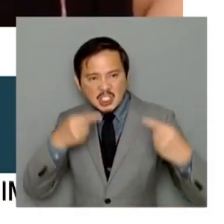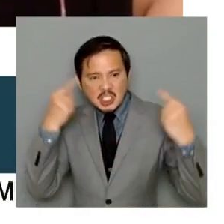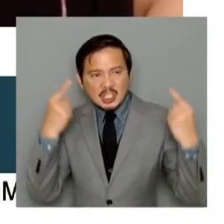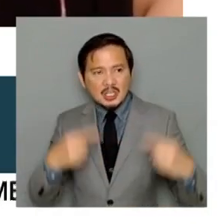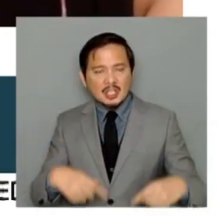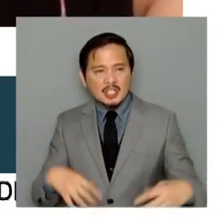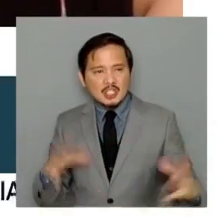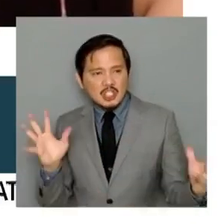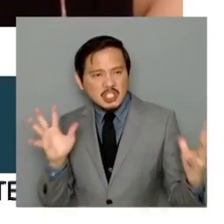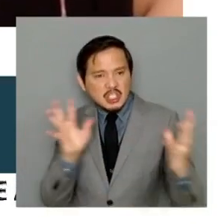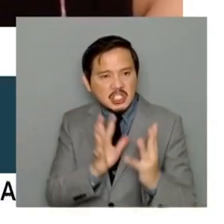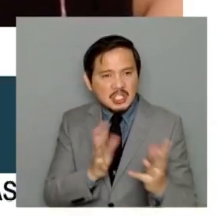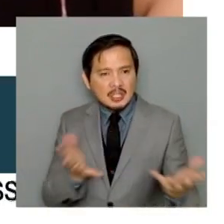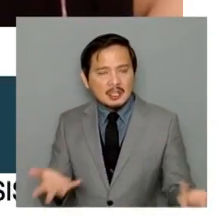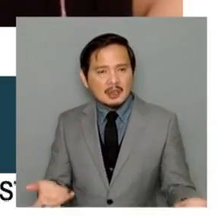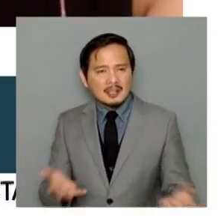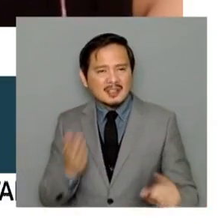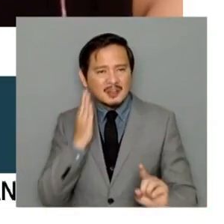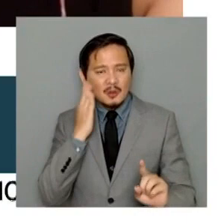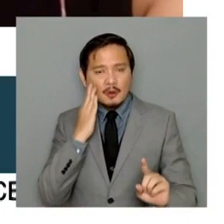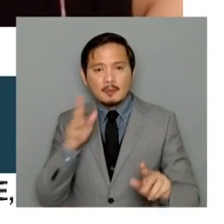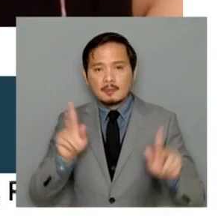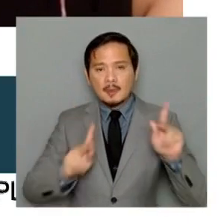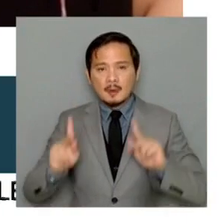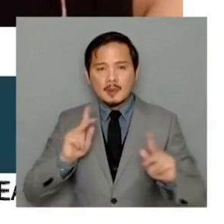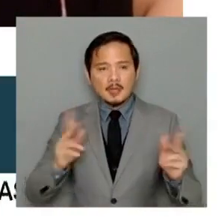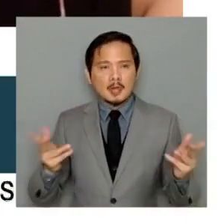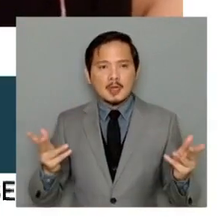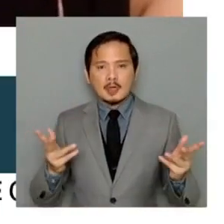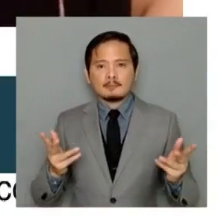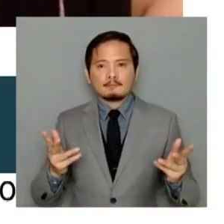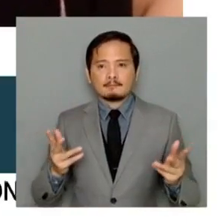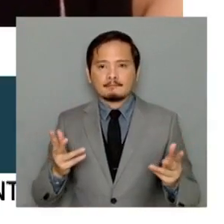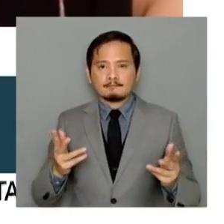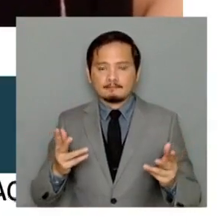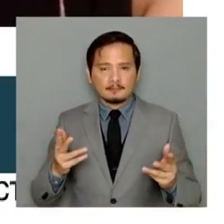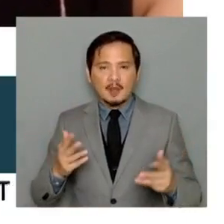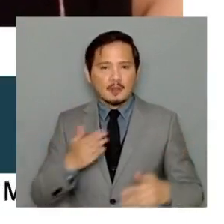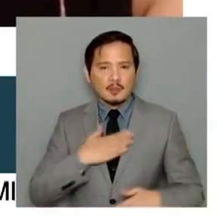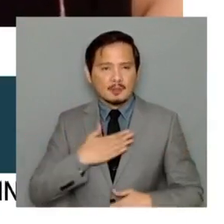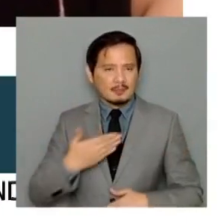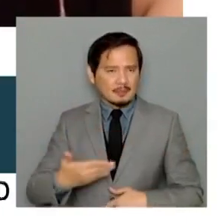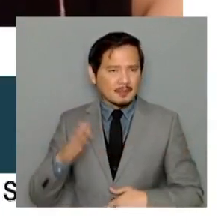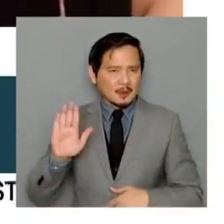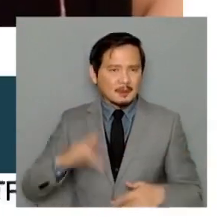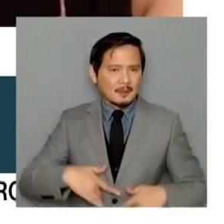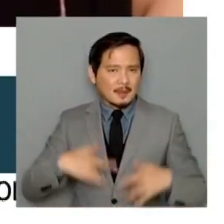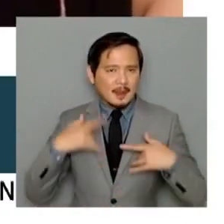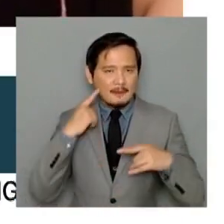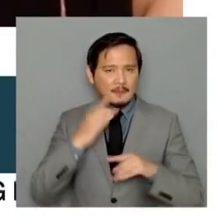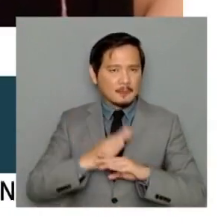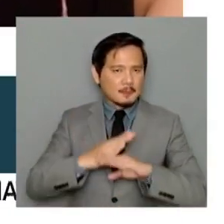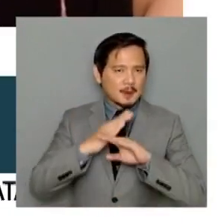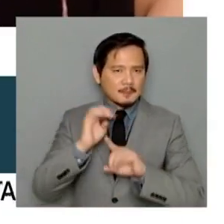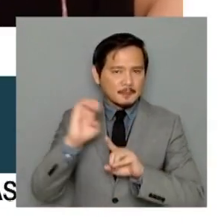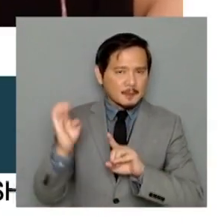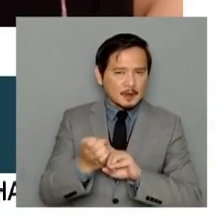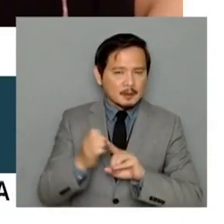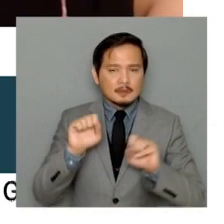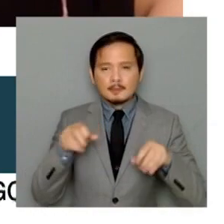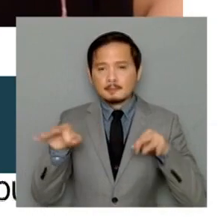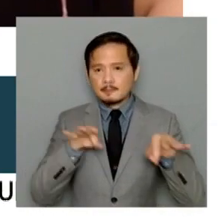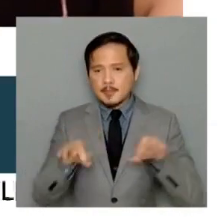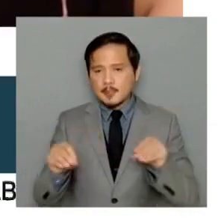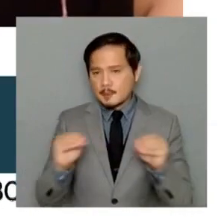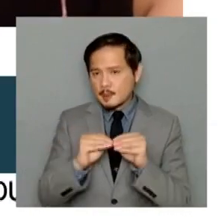right? You talk about people putting their lives on the line to defend the ecosystem, the environment. Tell us more about that and